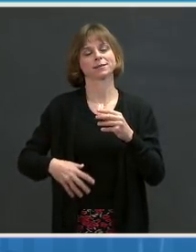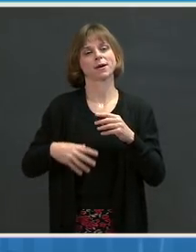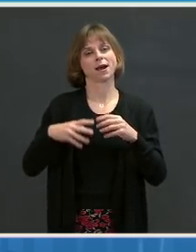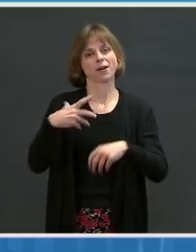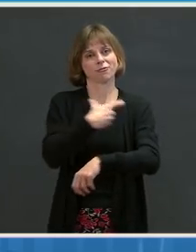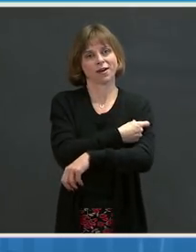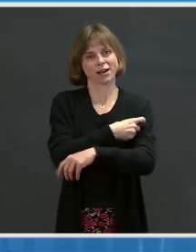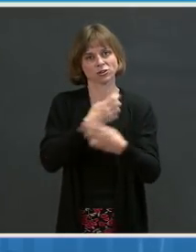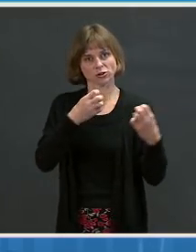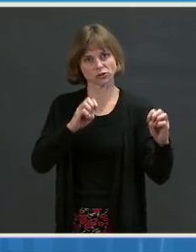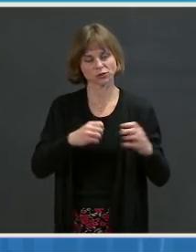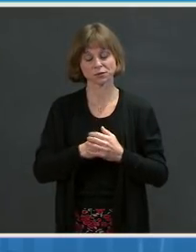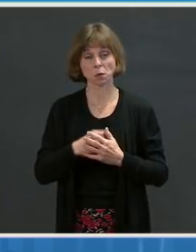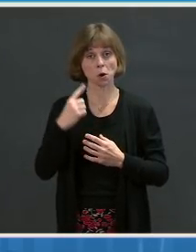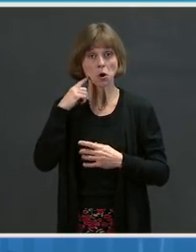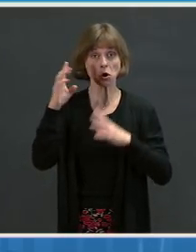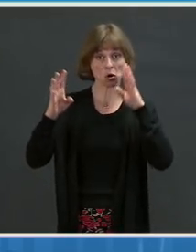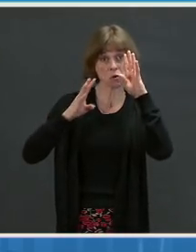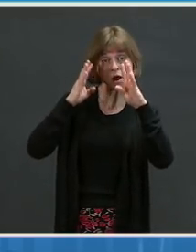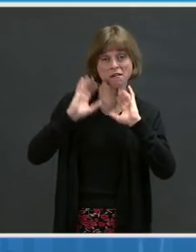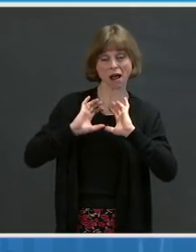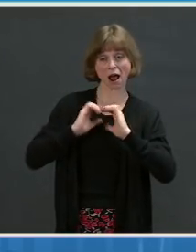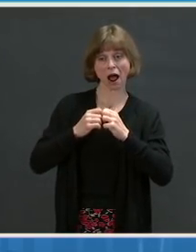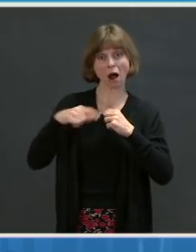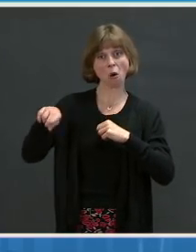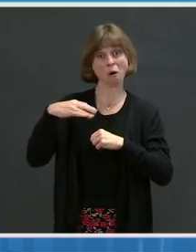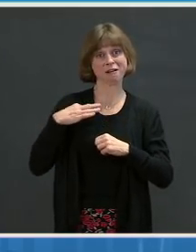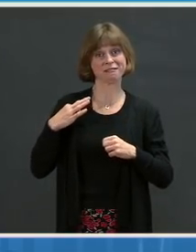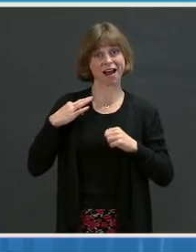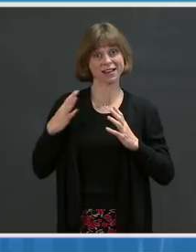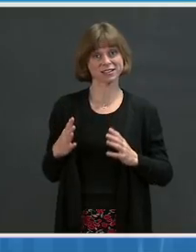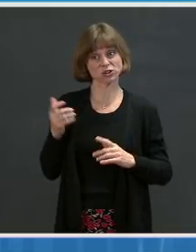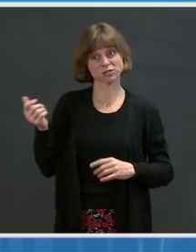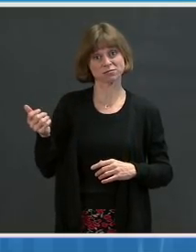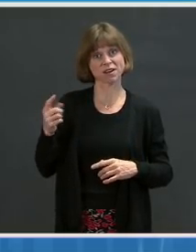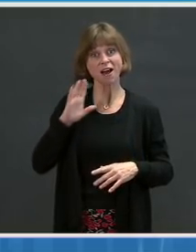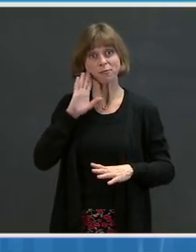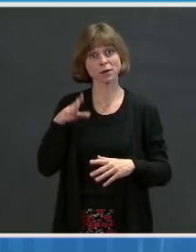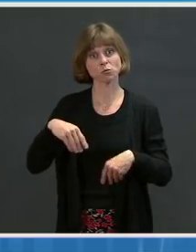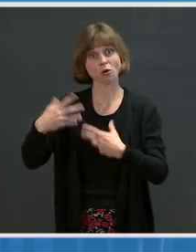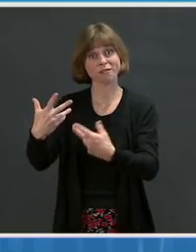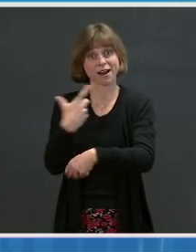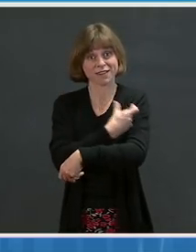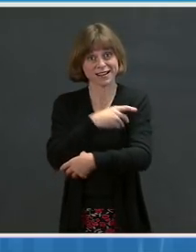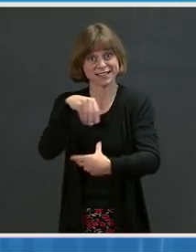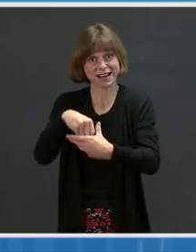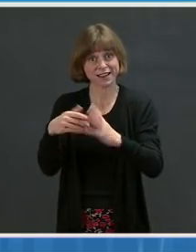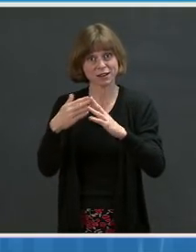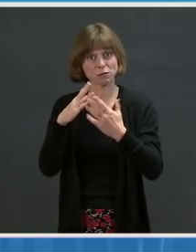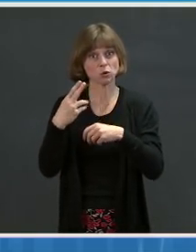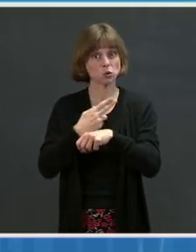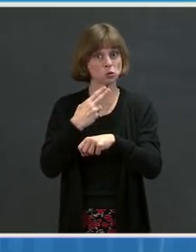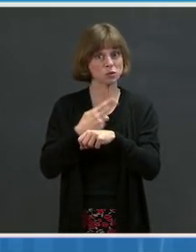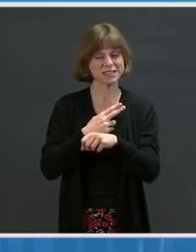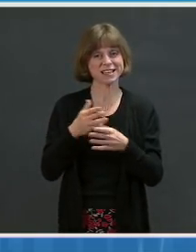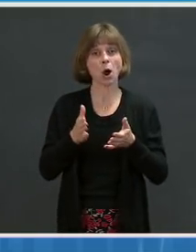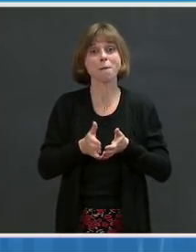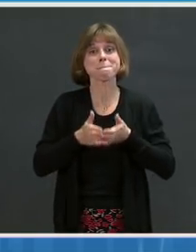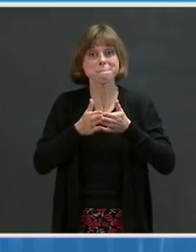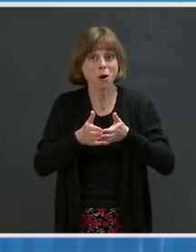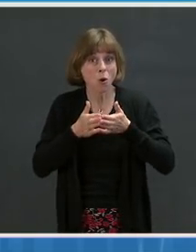We heard about creative ways providers and volunteers have been getting vaccinations into communities using boats, ferries, and